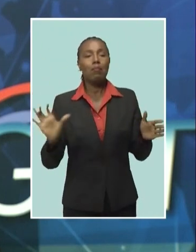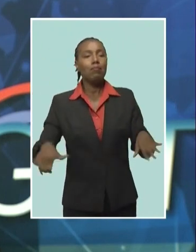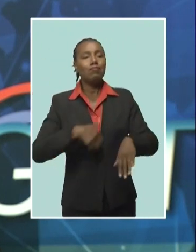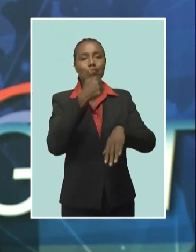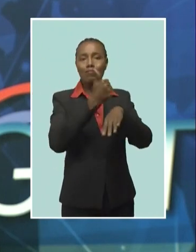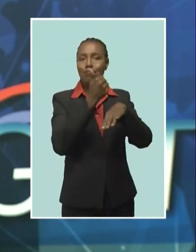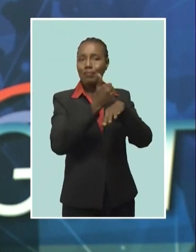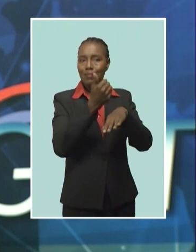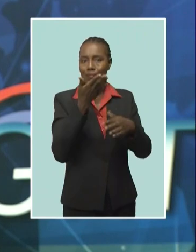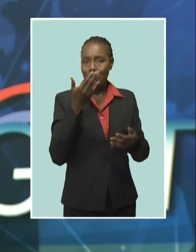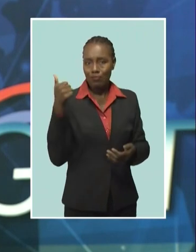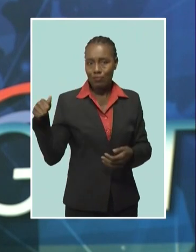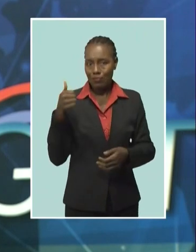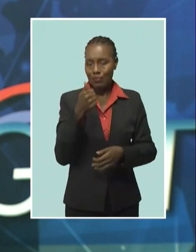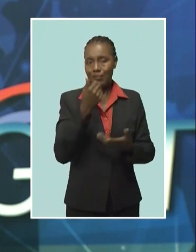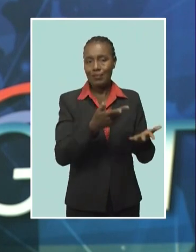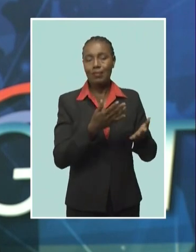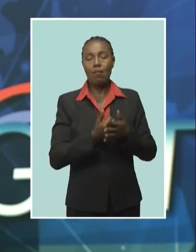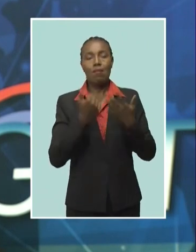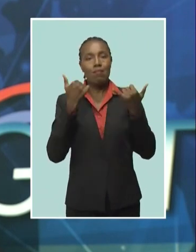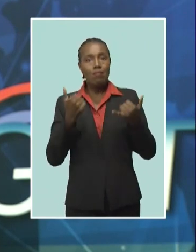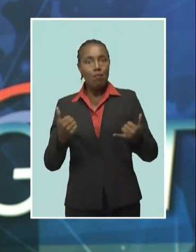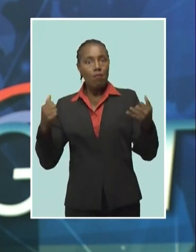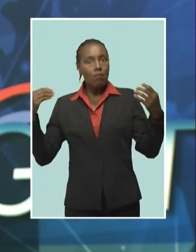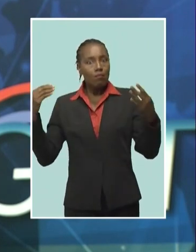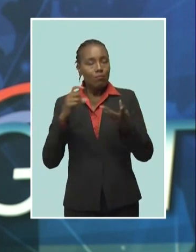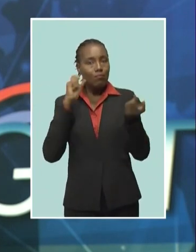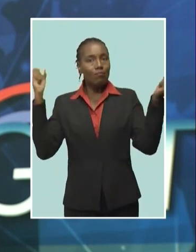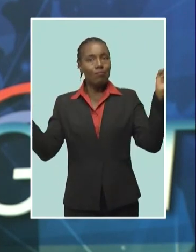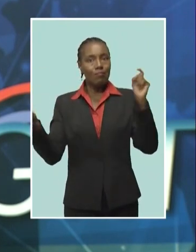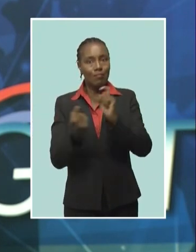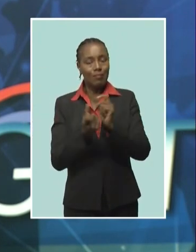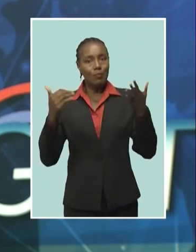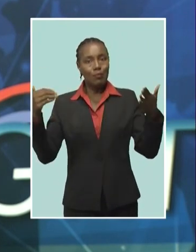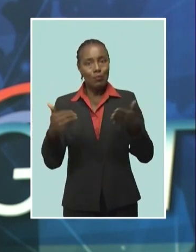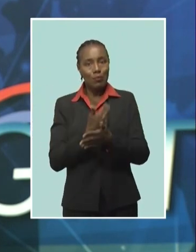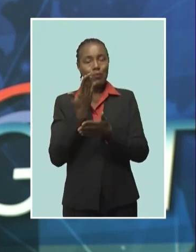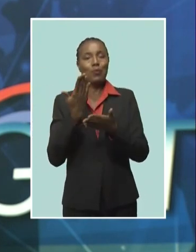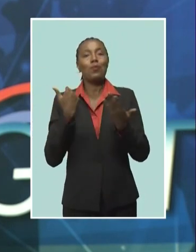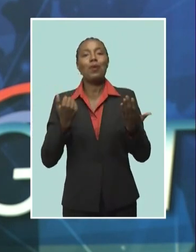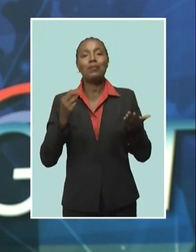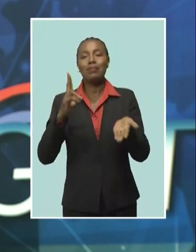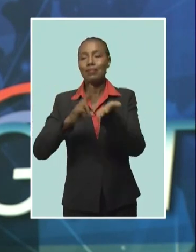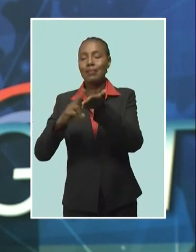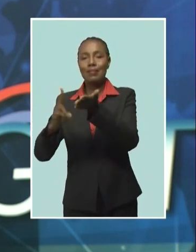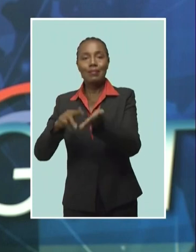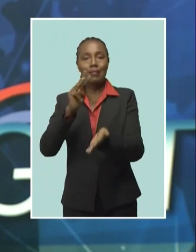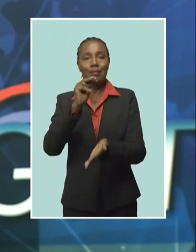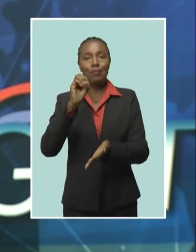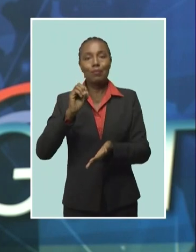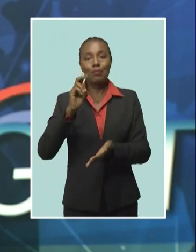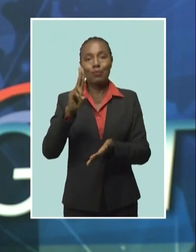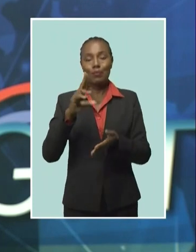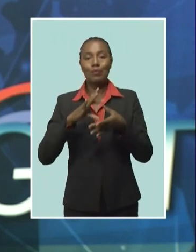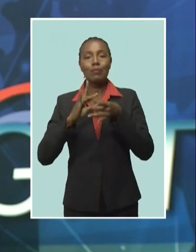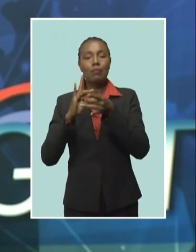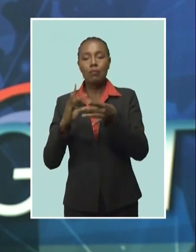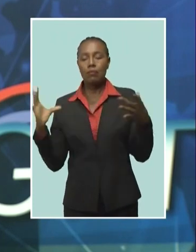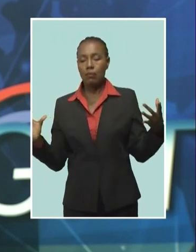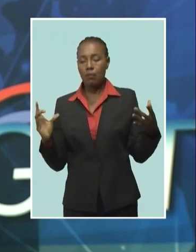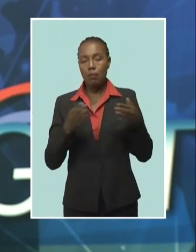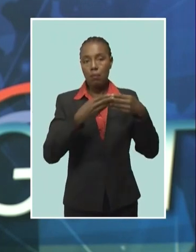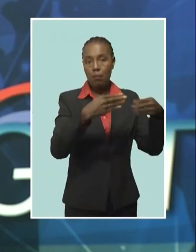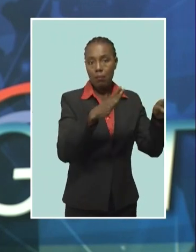That relationship has now taken on a new look, this time with the signing of a Memorandum of Understanding to create a bridge for